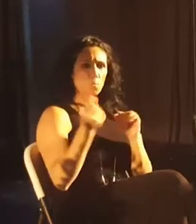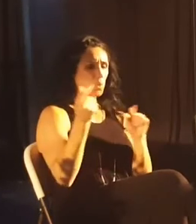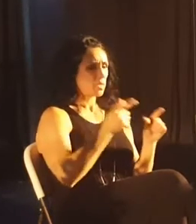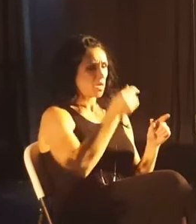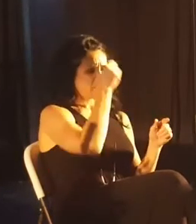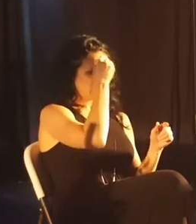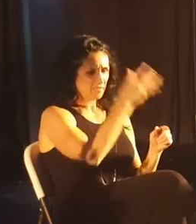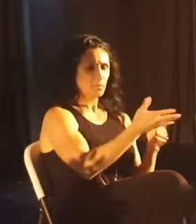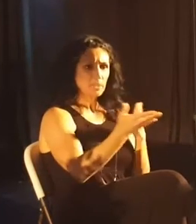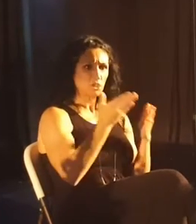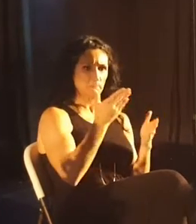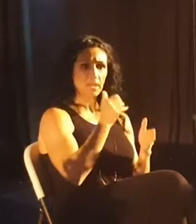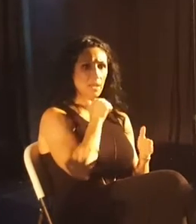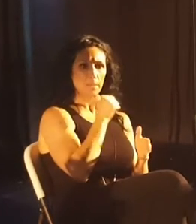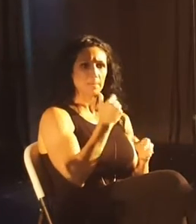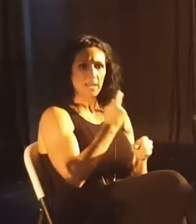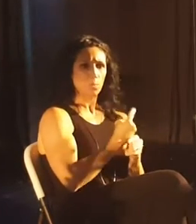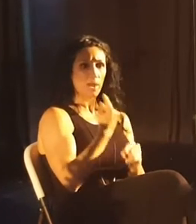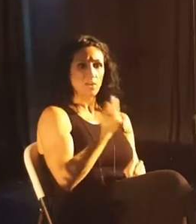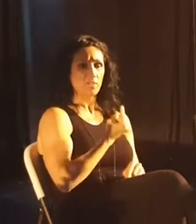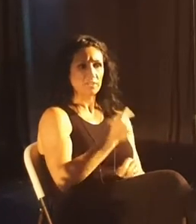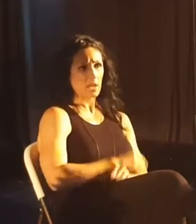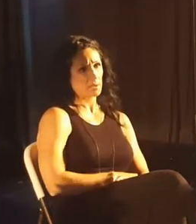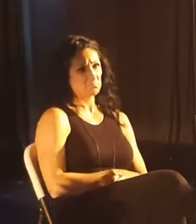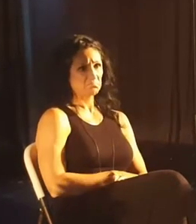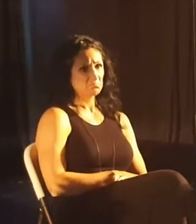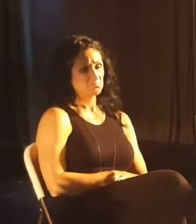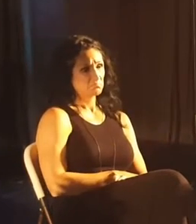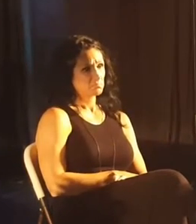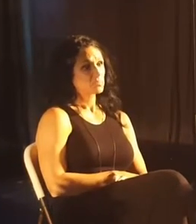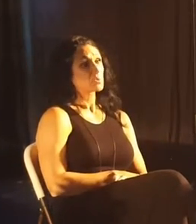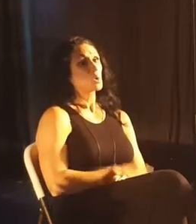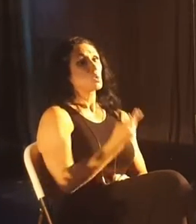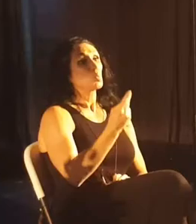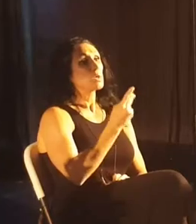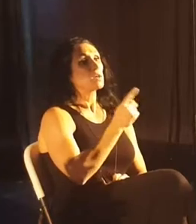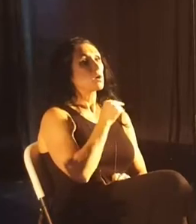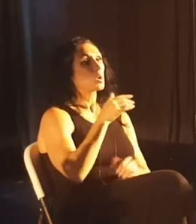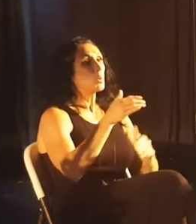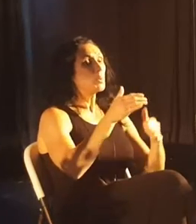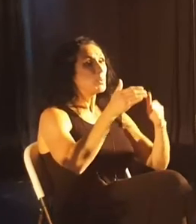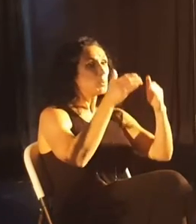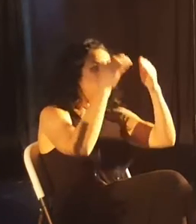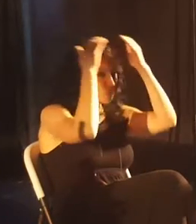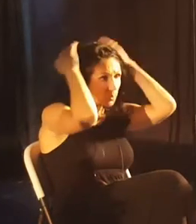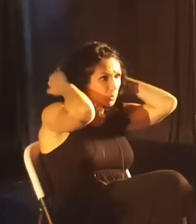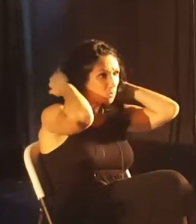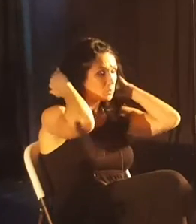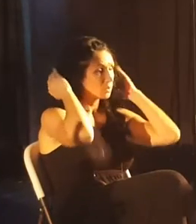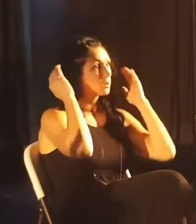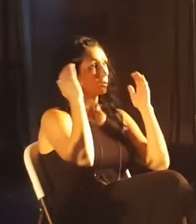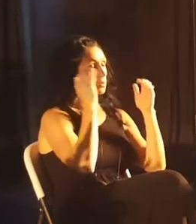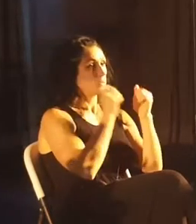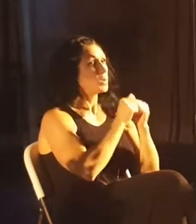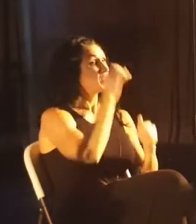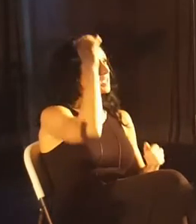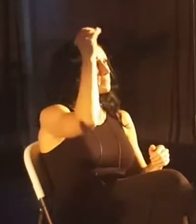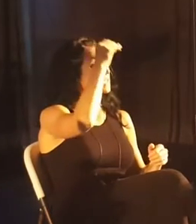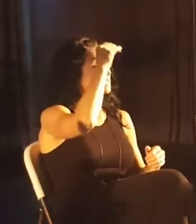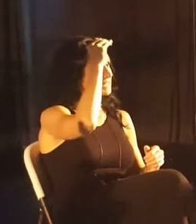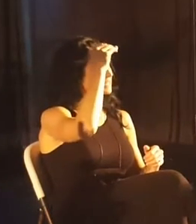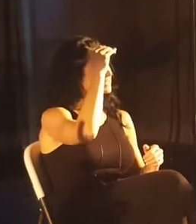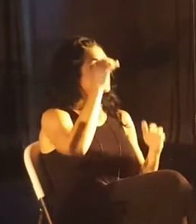information out there, maybe I'm not right all the time. Instead of doing that, we are entrenched in our opinions. And we're putting our opinions in that seat of